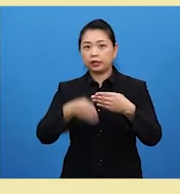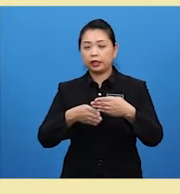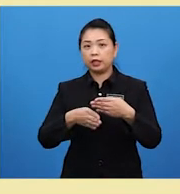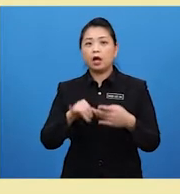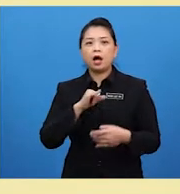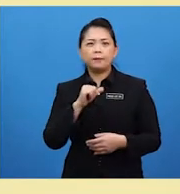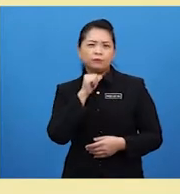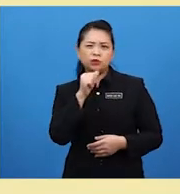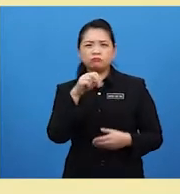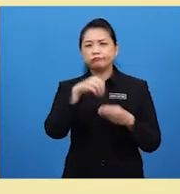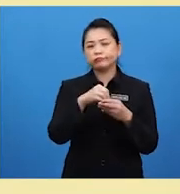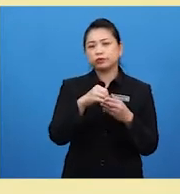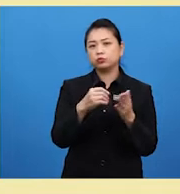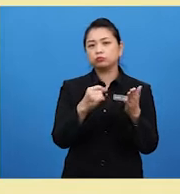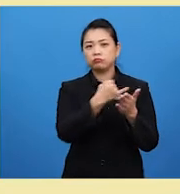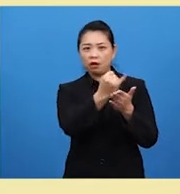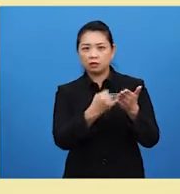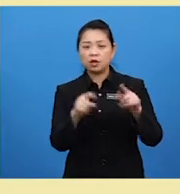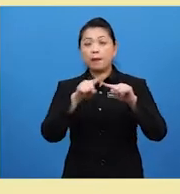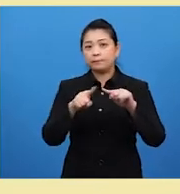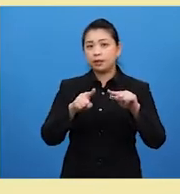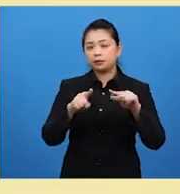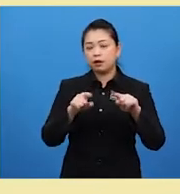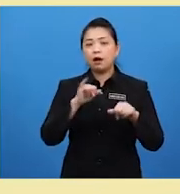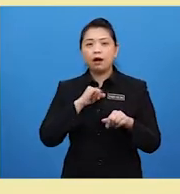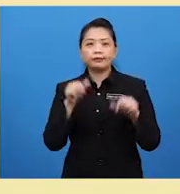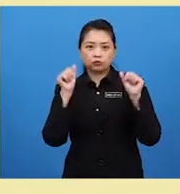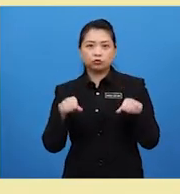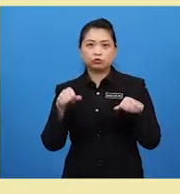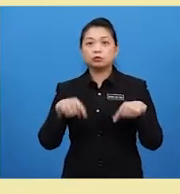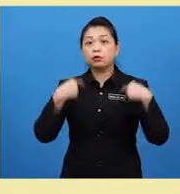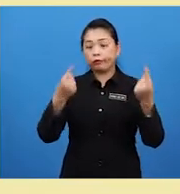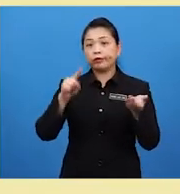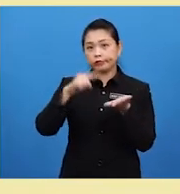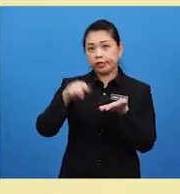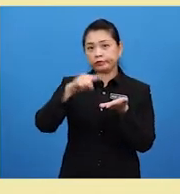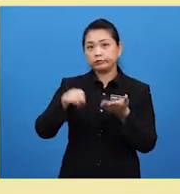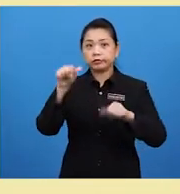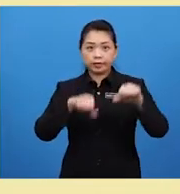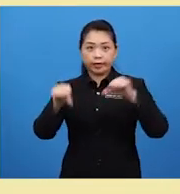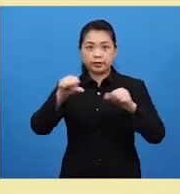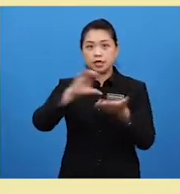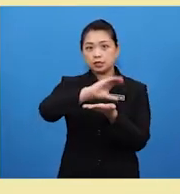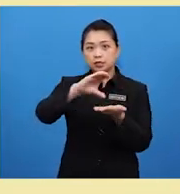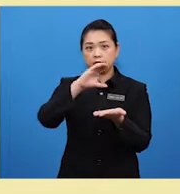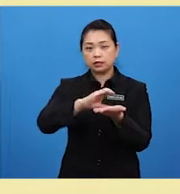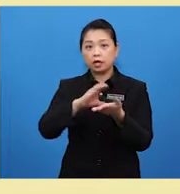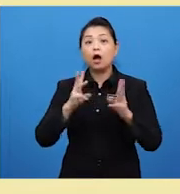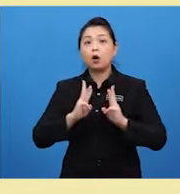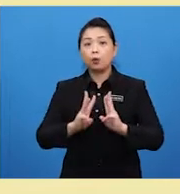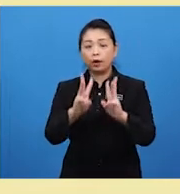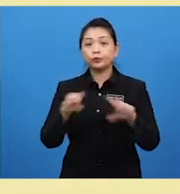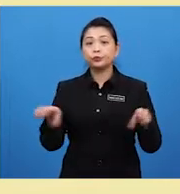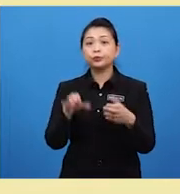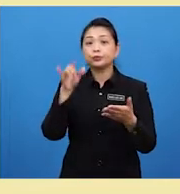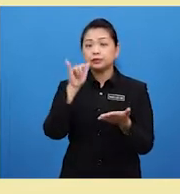into art But I suppose I could go and check out the Science Centre while you do that